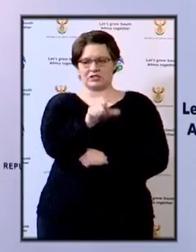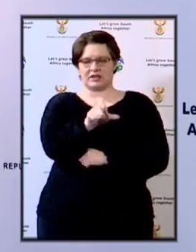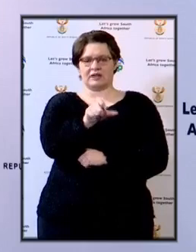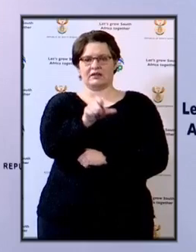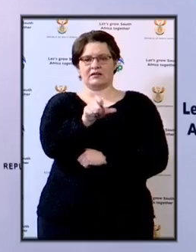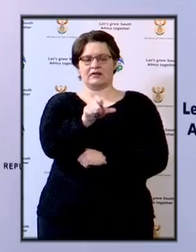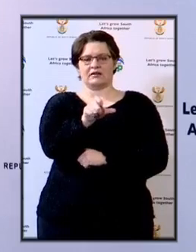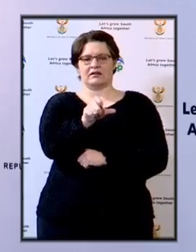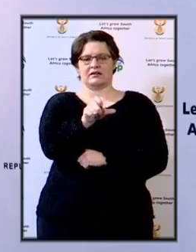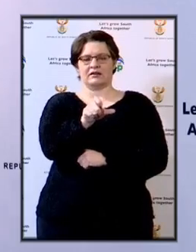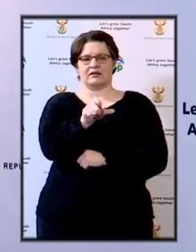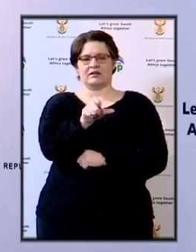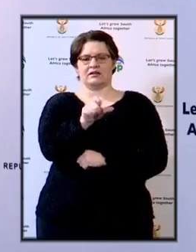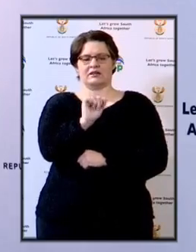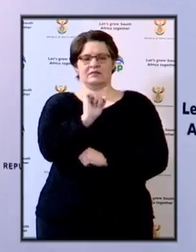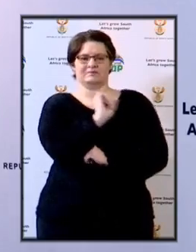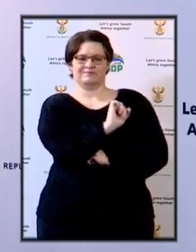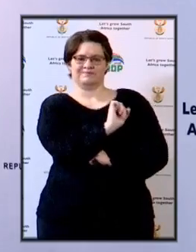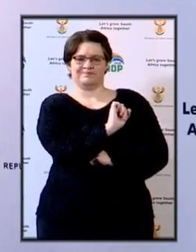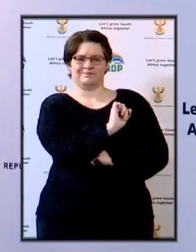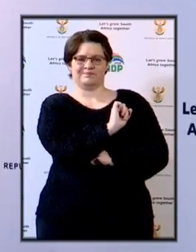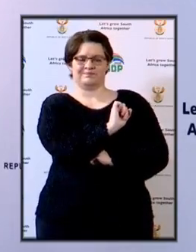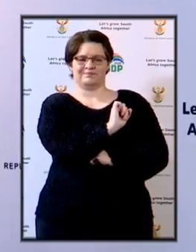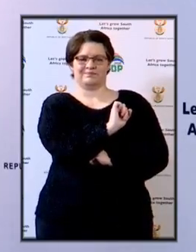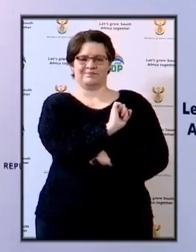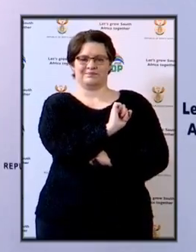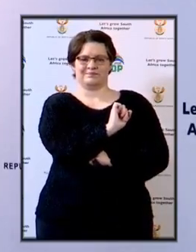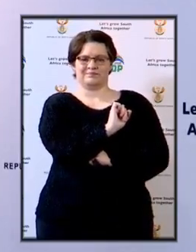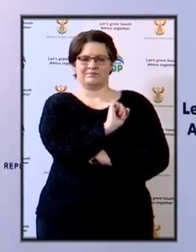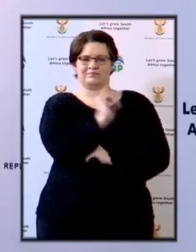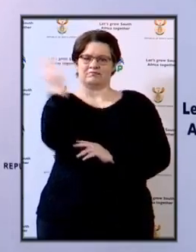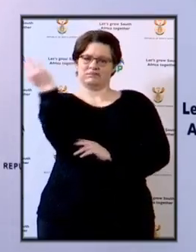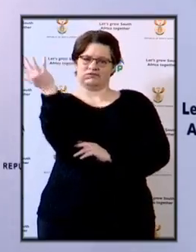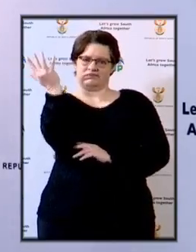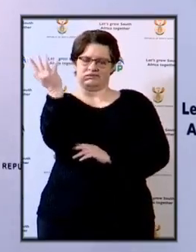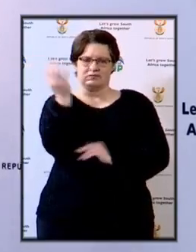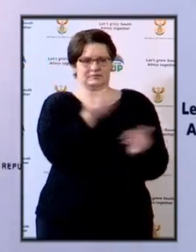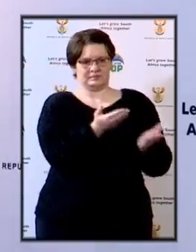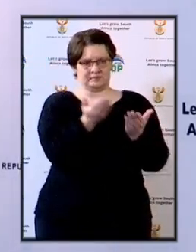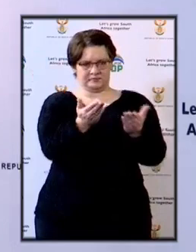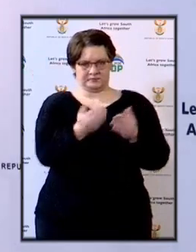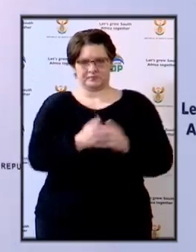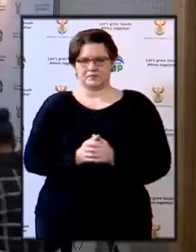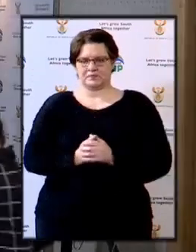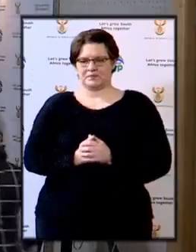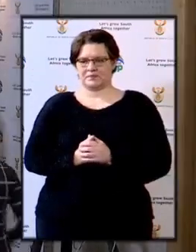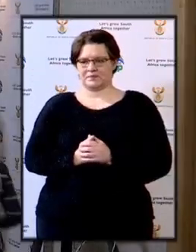his address. Thank you.